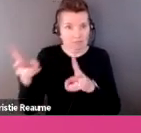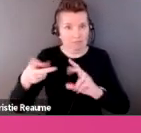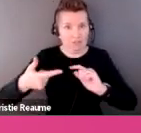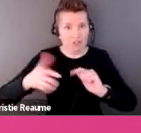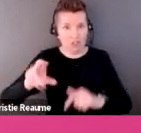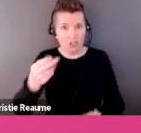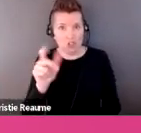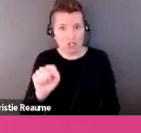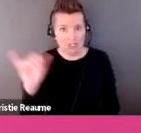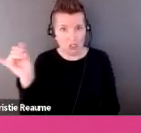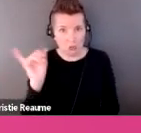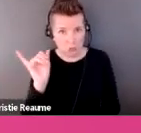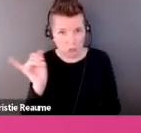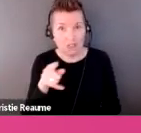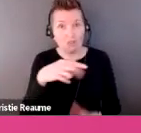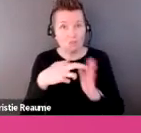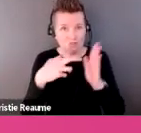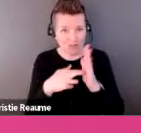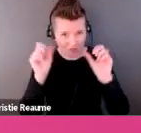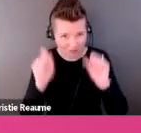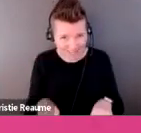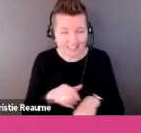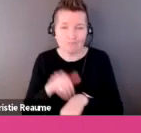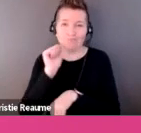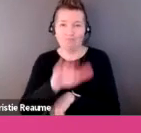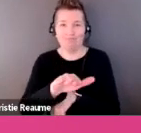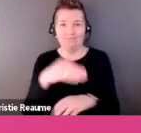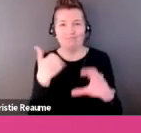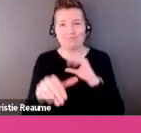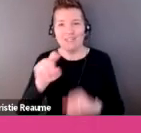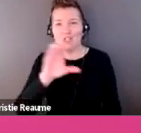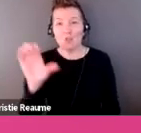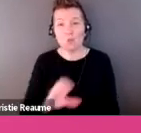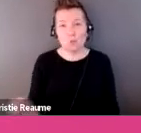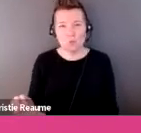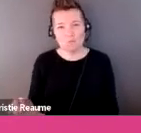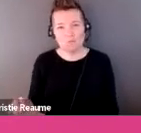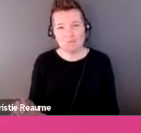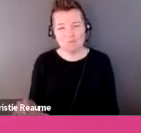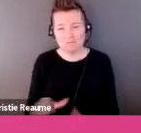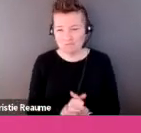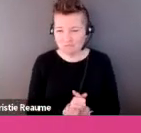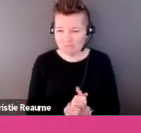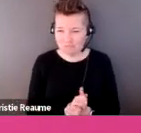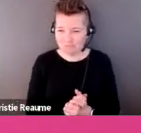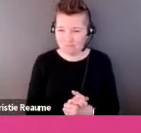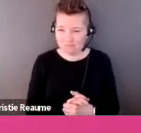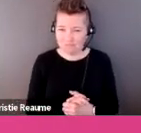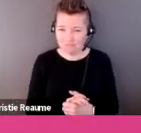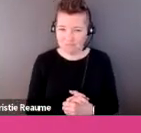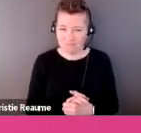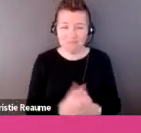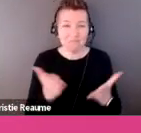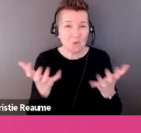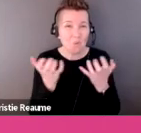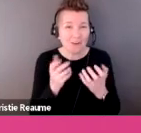register and you'll be able to get the zoom link. We'll delivered directly into your inbox. we hope to see you then